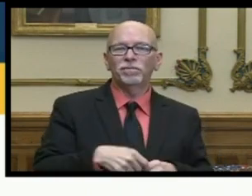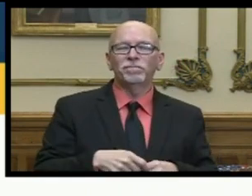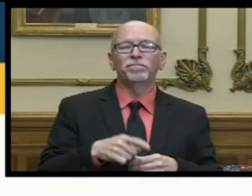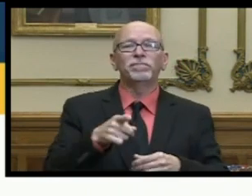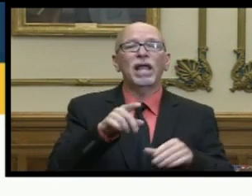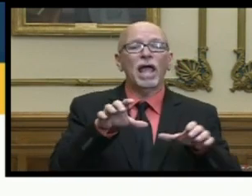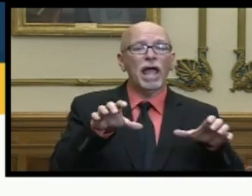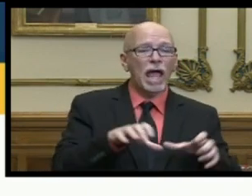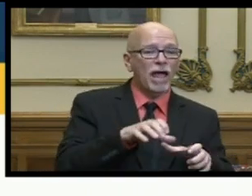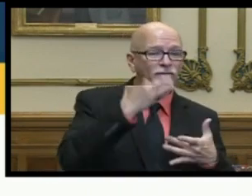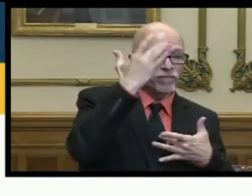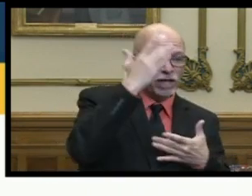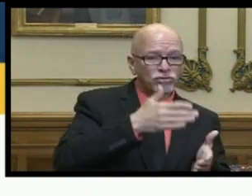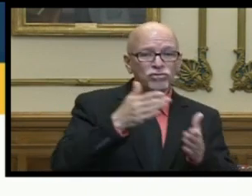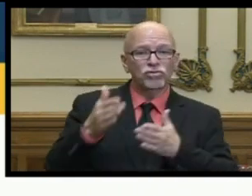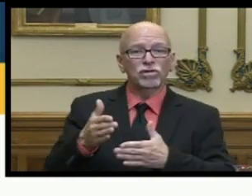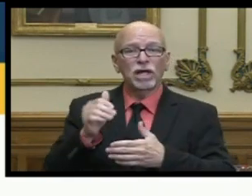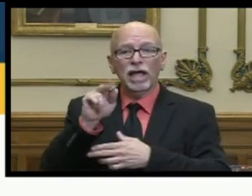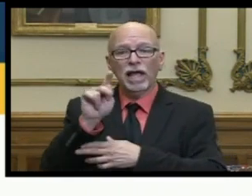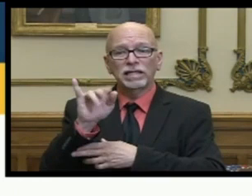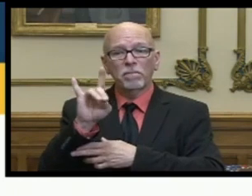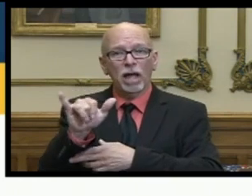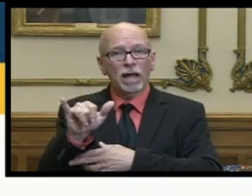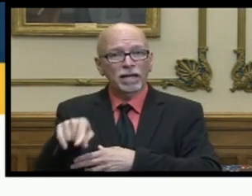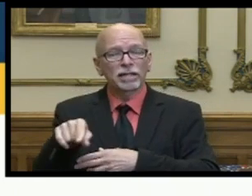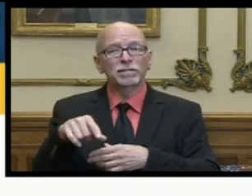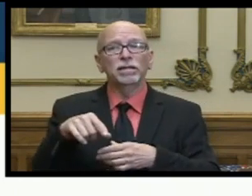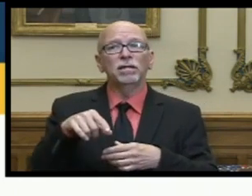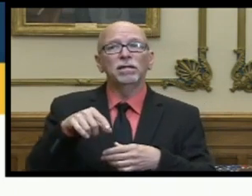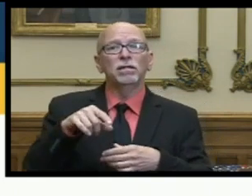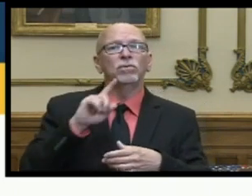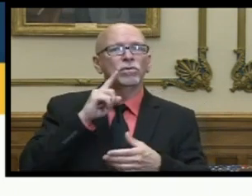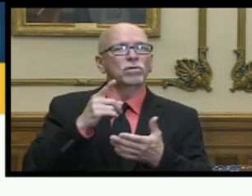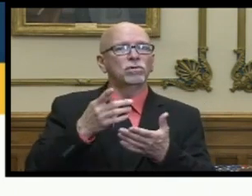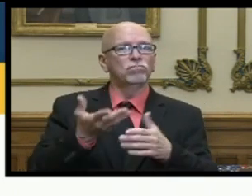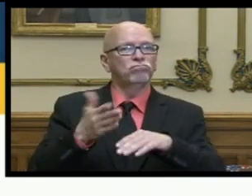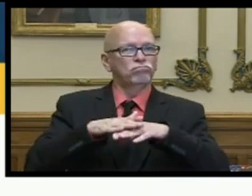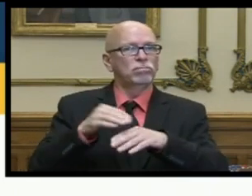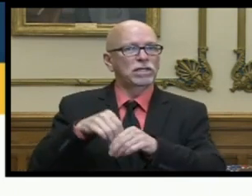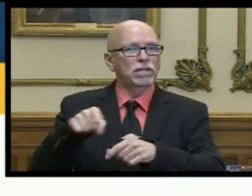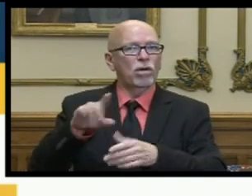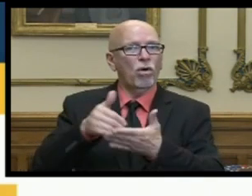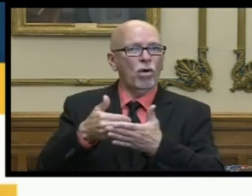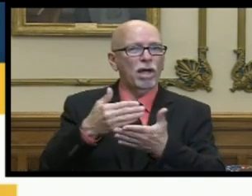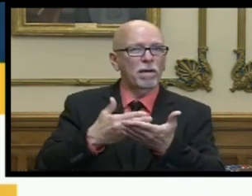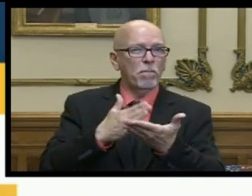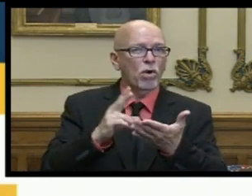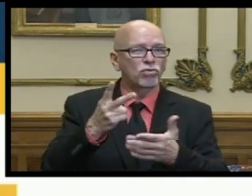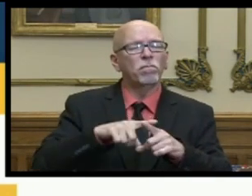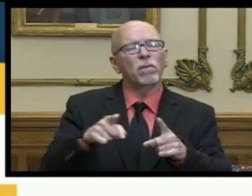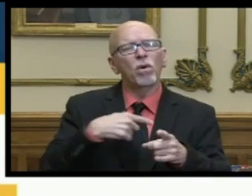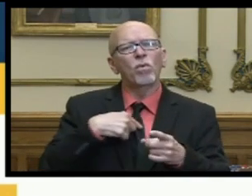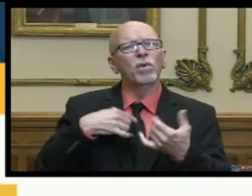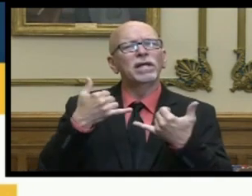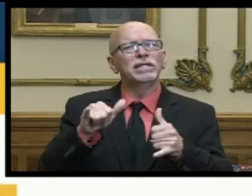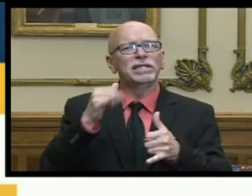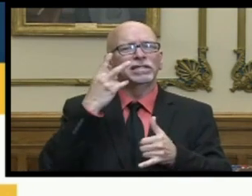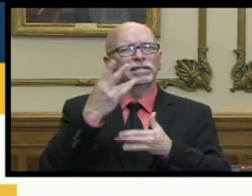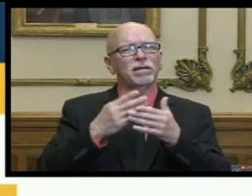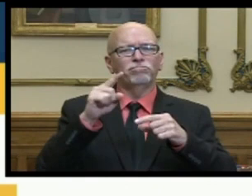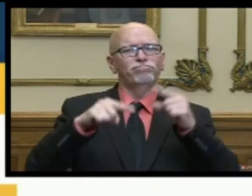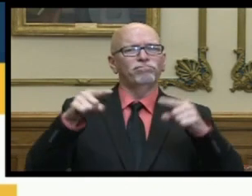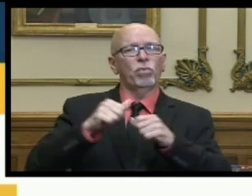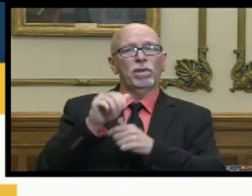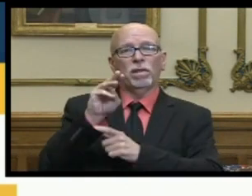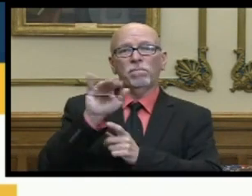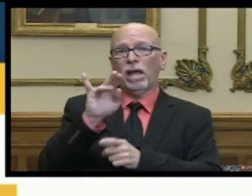infections and antibody positivity has improved in almost all the groups in wave two however we continued to see disparities among